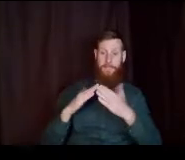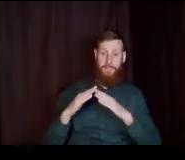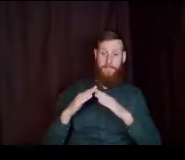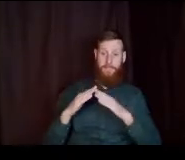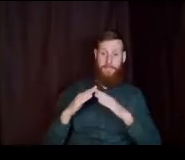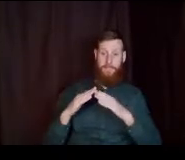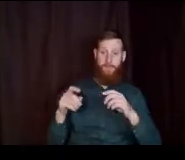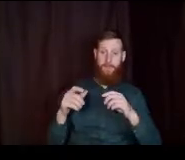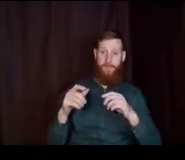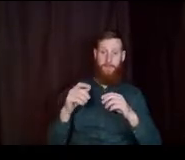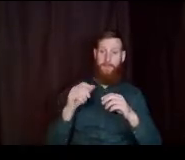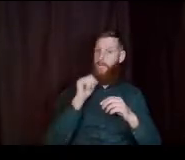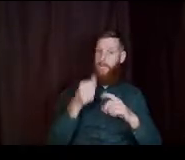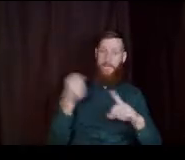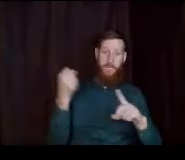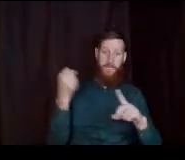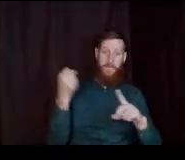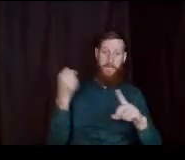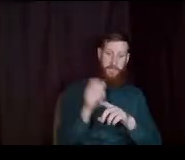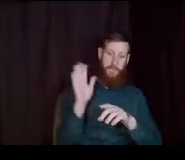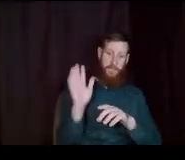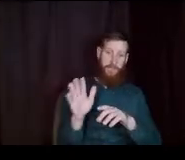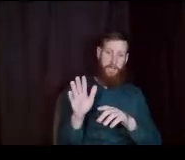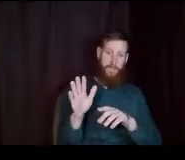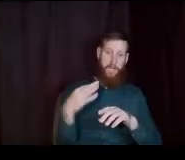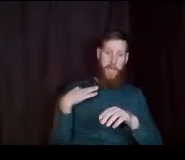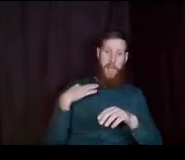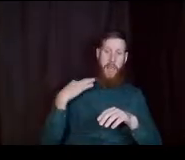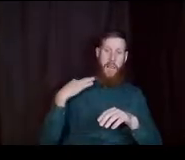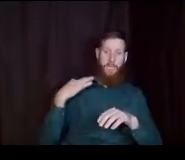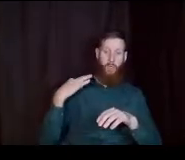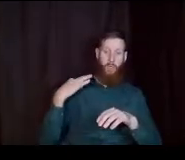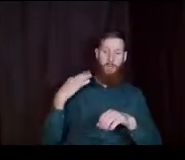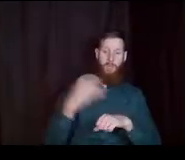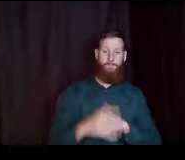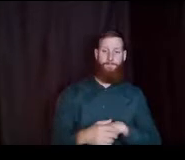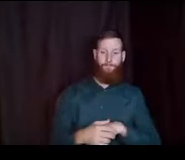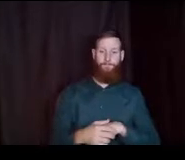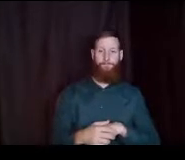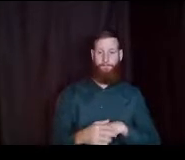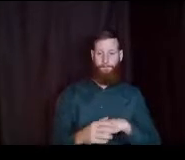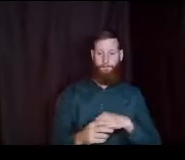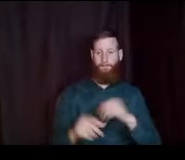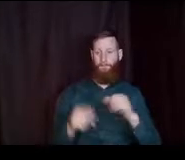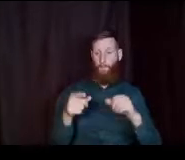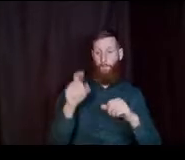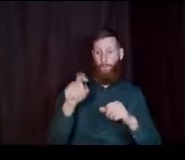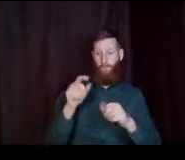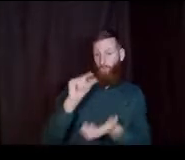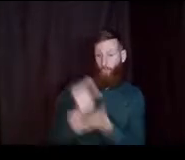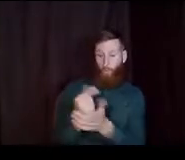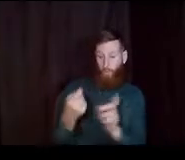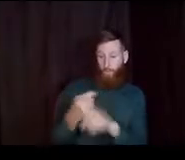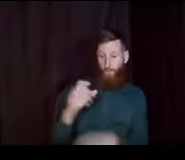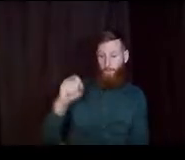does not impact their eligibility. So just wanted to confirm that with everyone. just need to graduate from SPS.